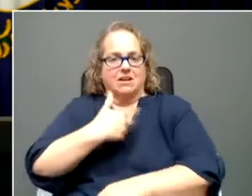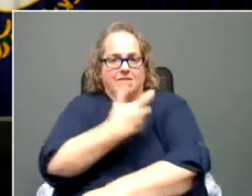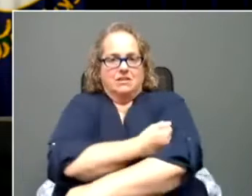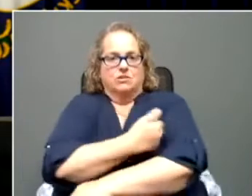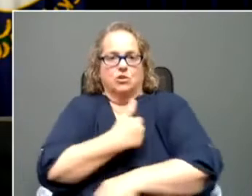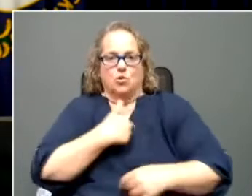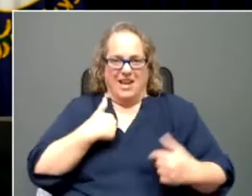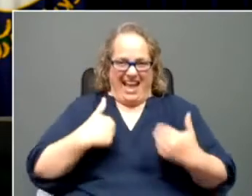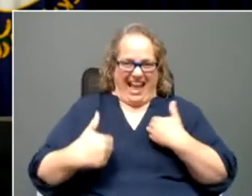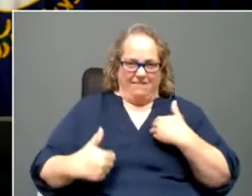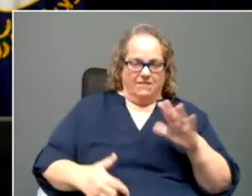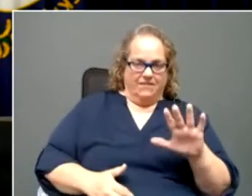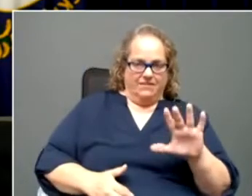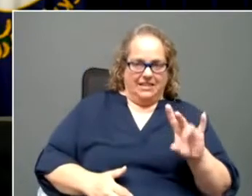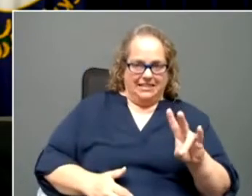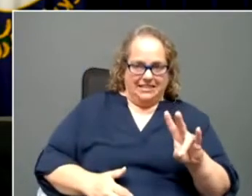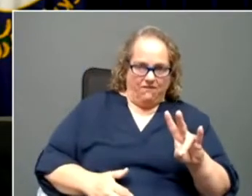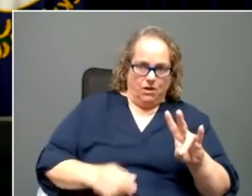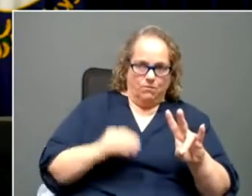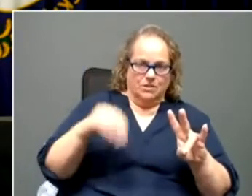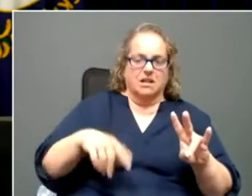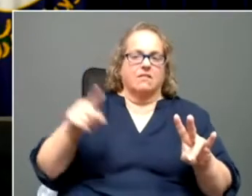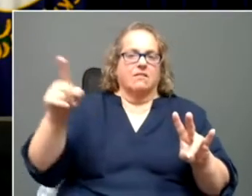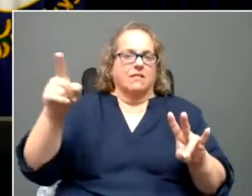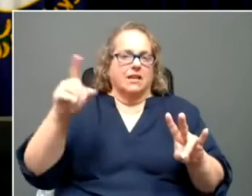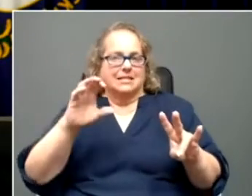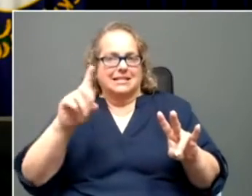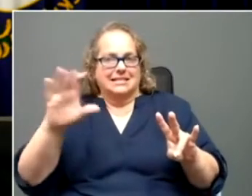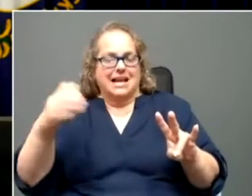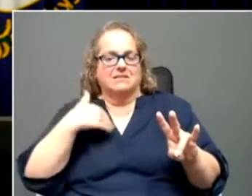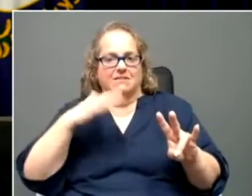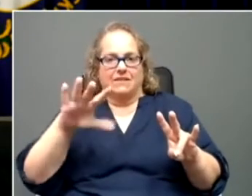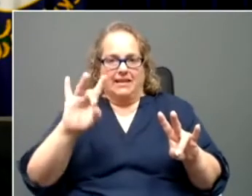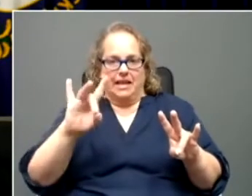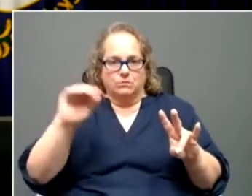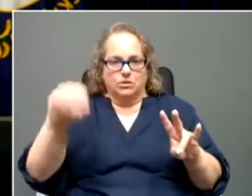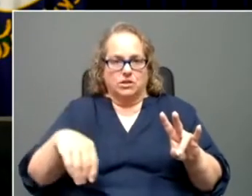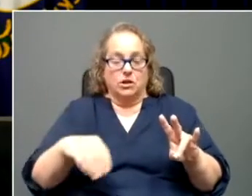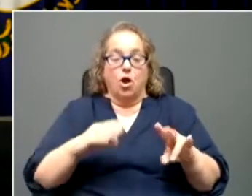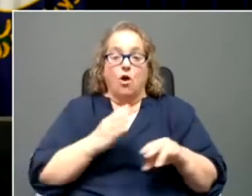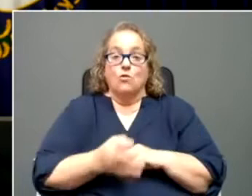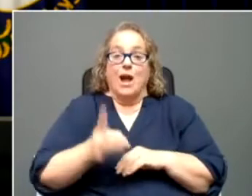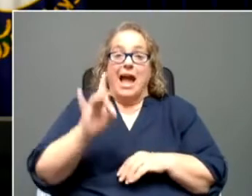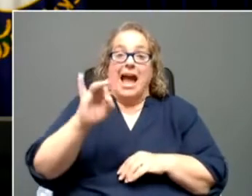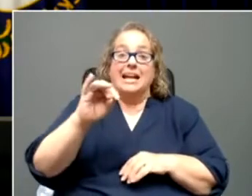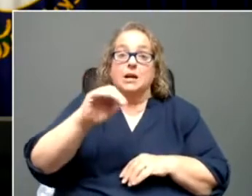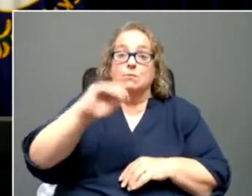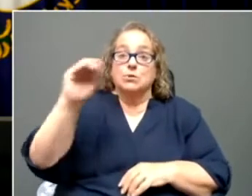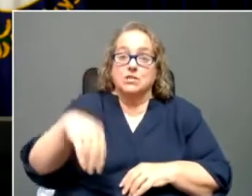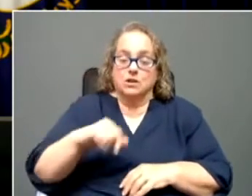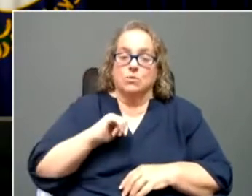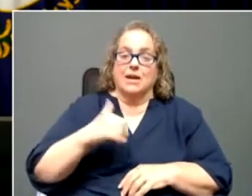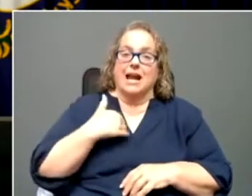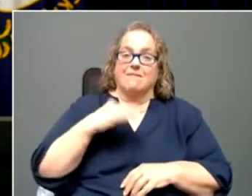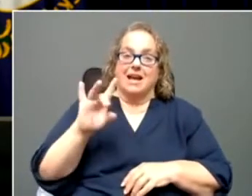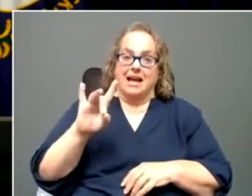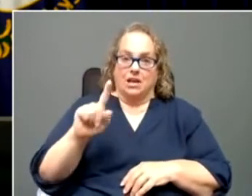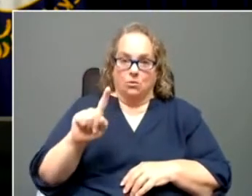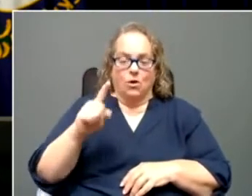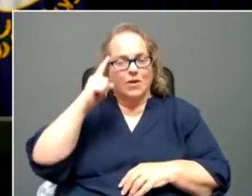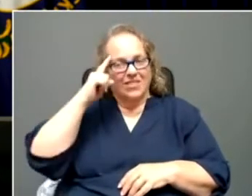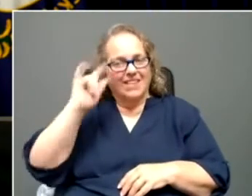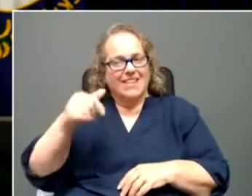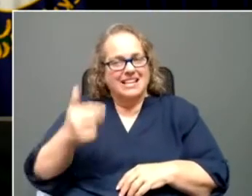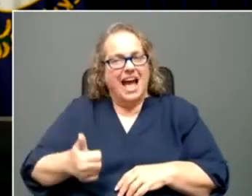% in what we see over 80%. I have 81. We believe that's higher in the federal system for Kentucky ins